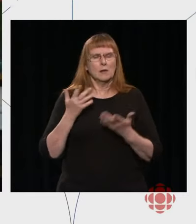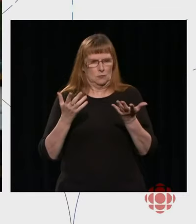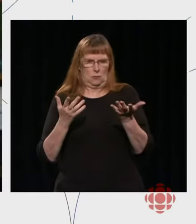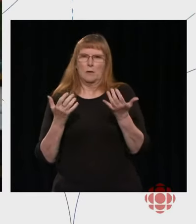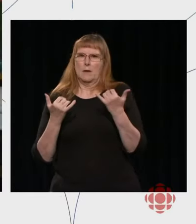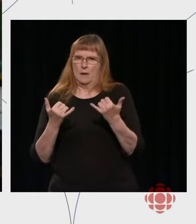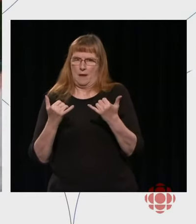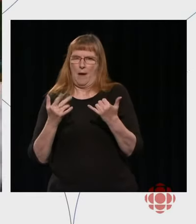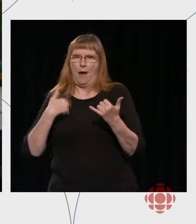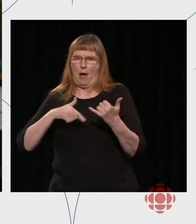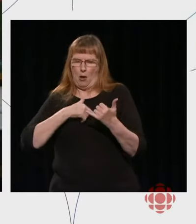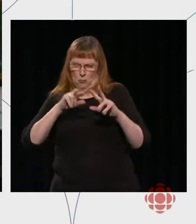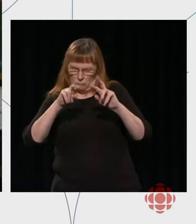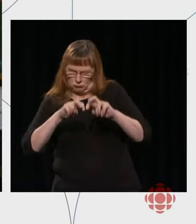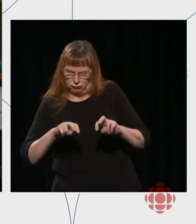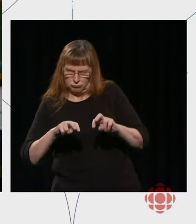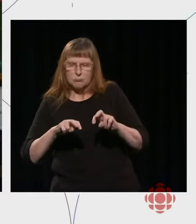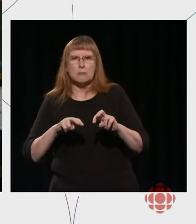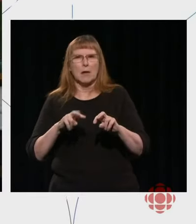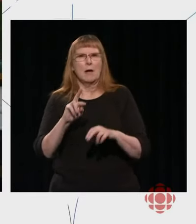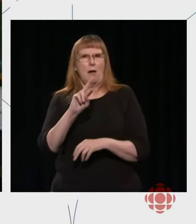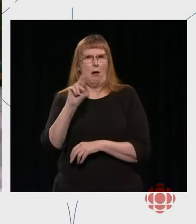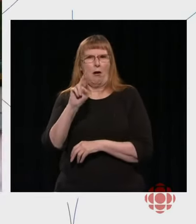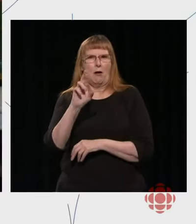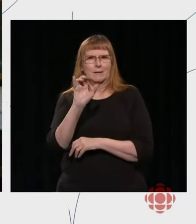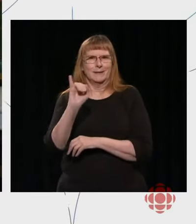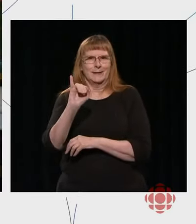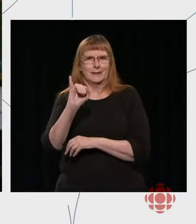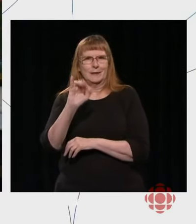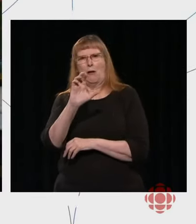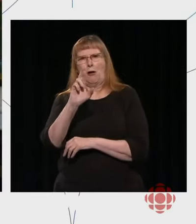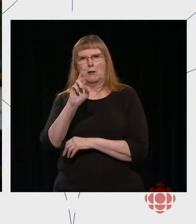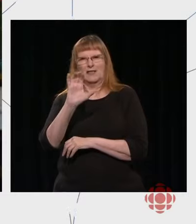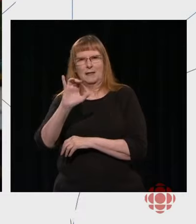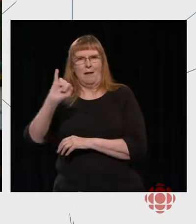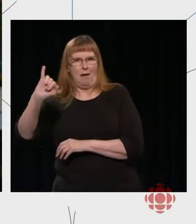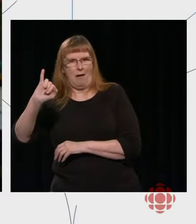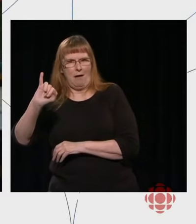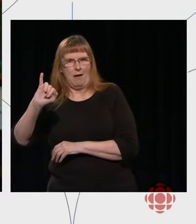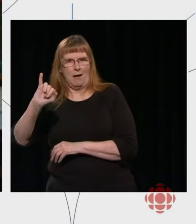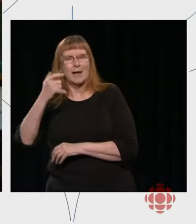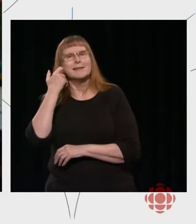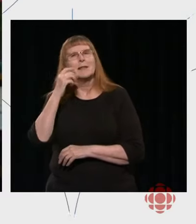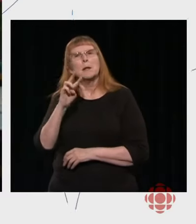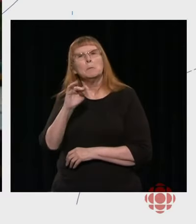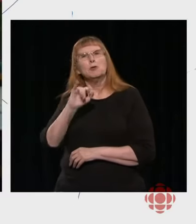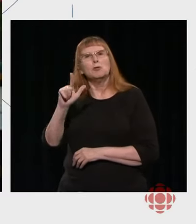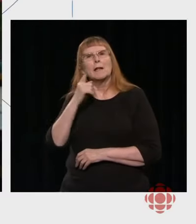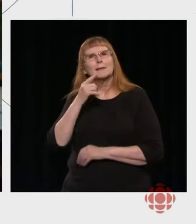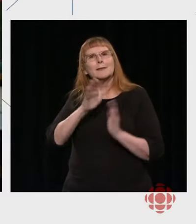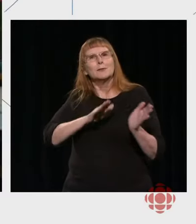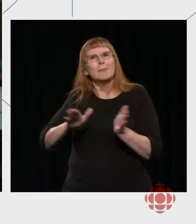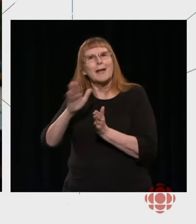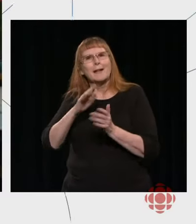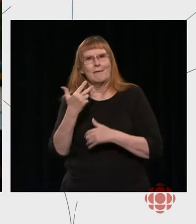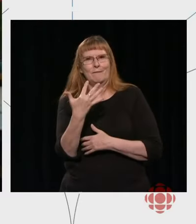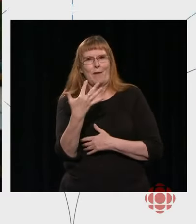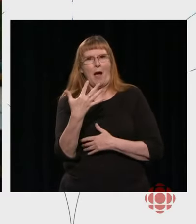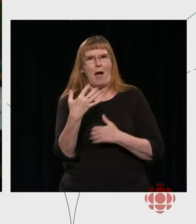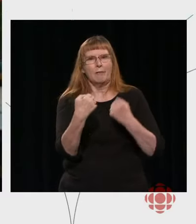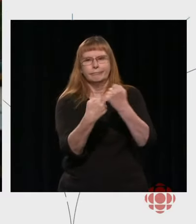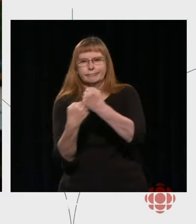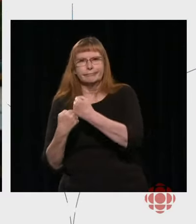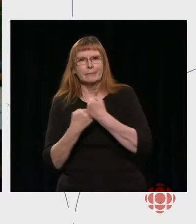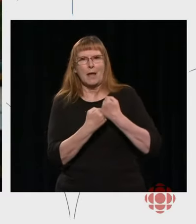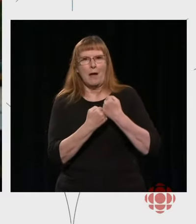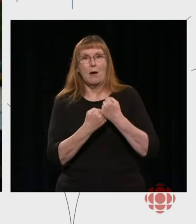priority, which I think Michelle mentioned we have five pillars in our strategic plan. One of them is taking Canada